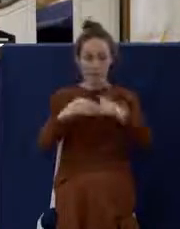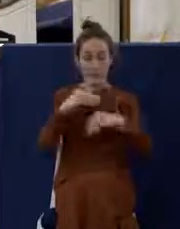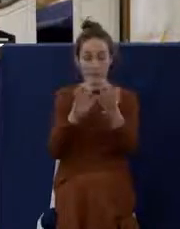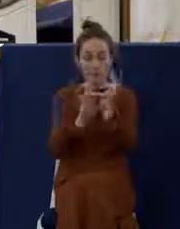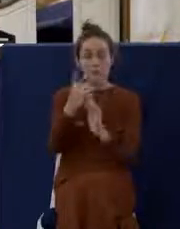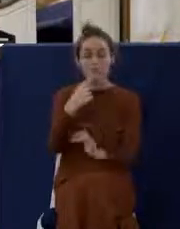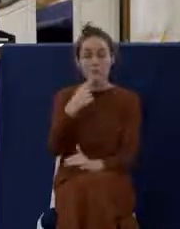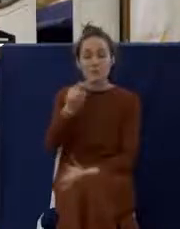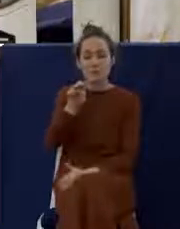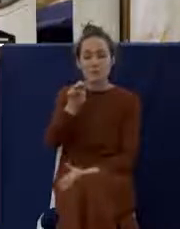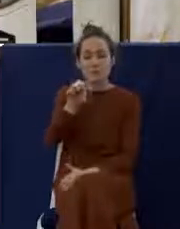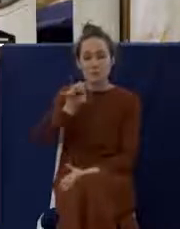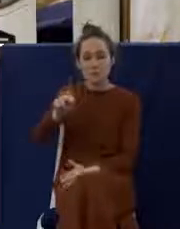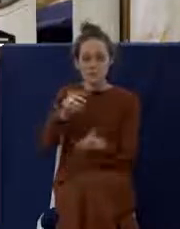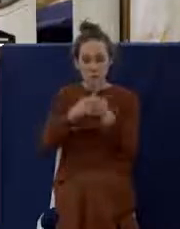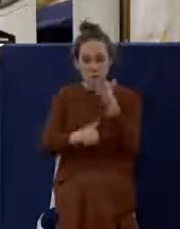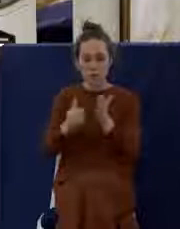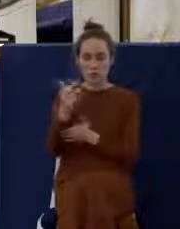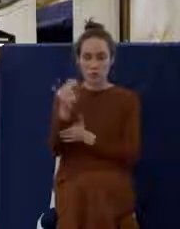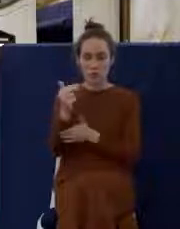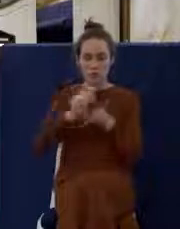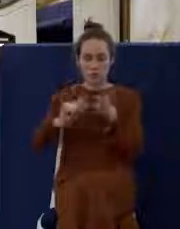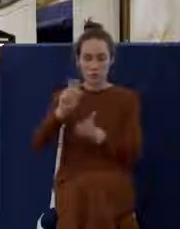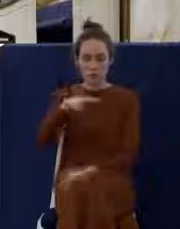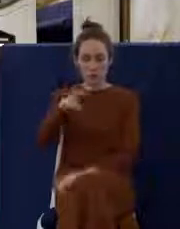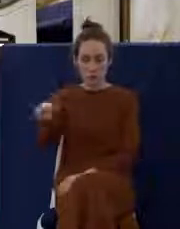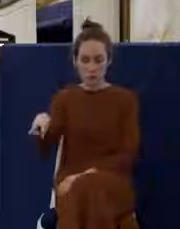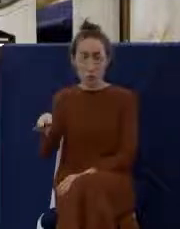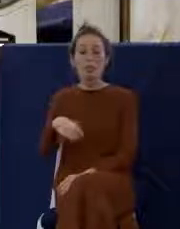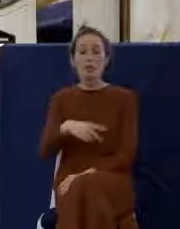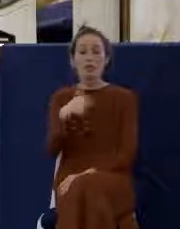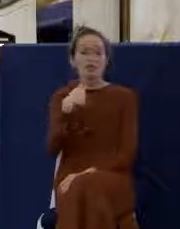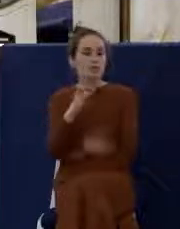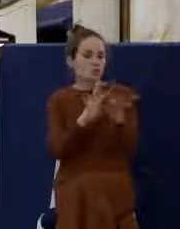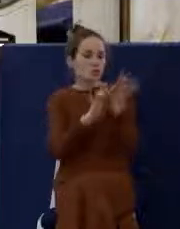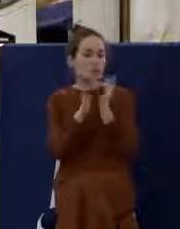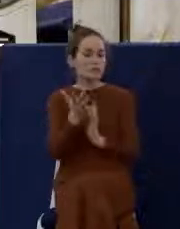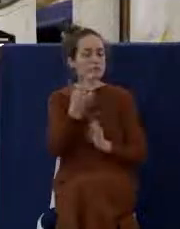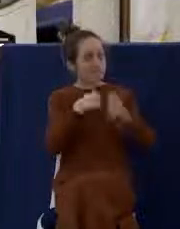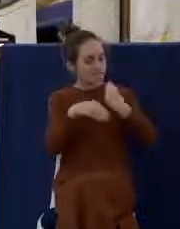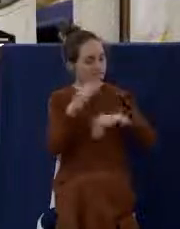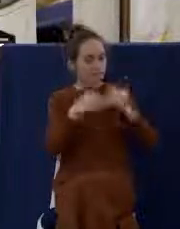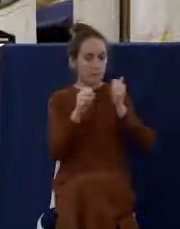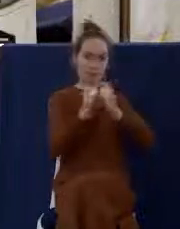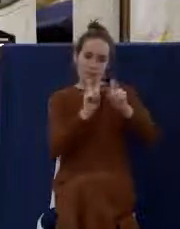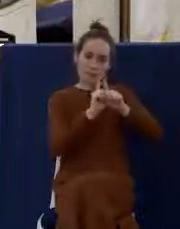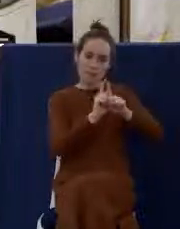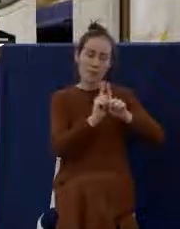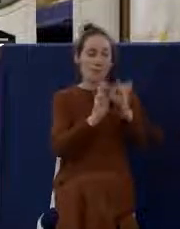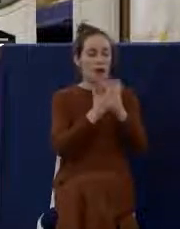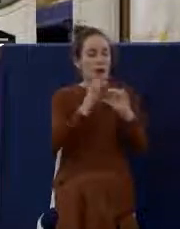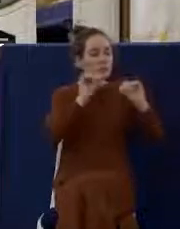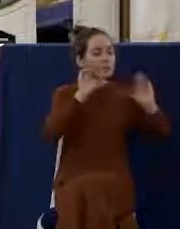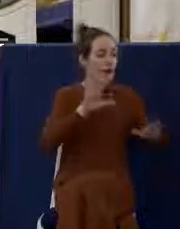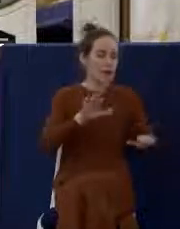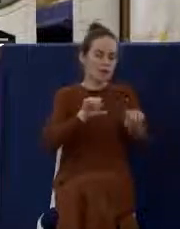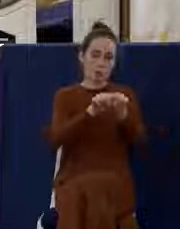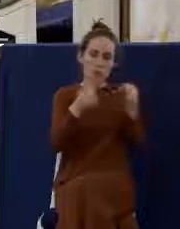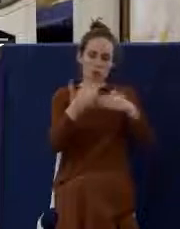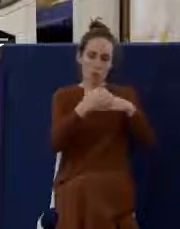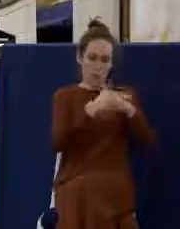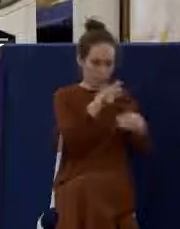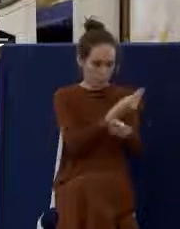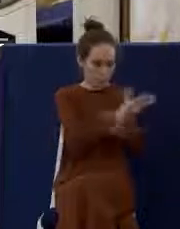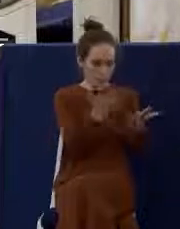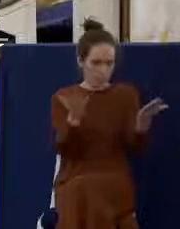verse number 22. He said this, And as they did eat, Jesus took bread and blessed and break it and gave to them and said, Take, eat, this is my body.